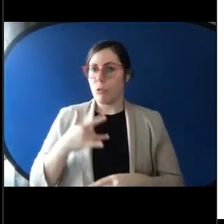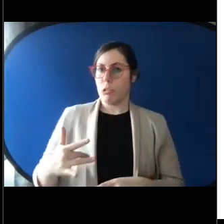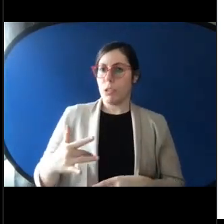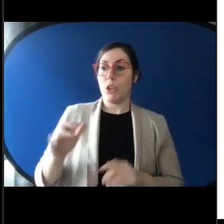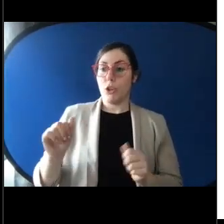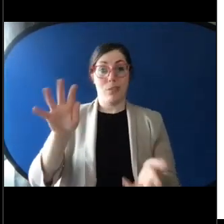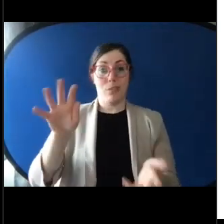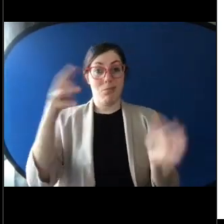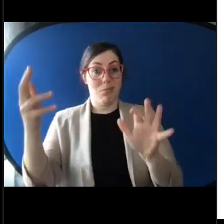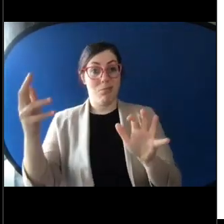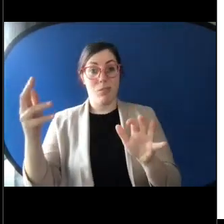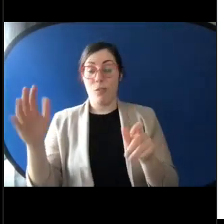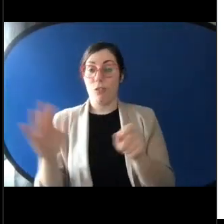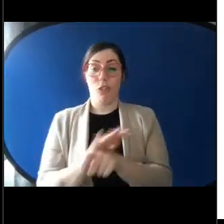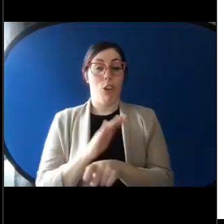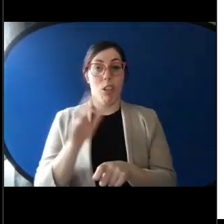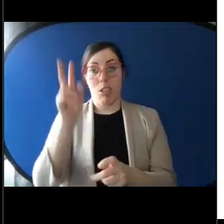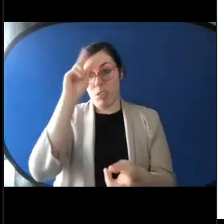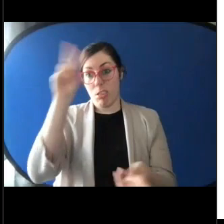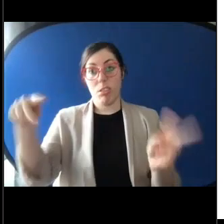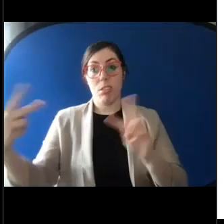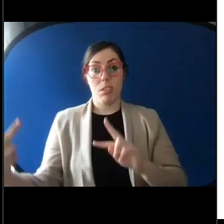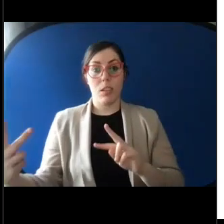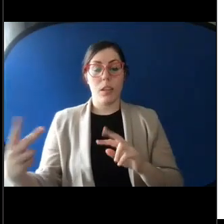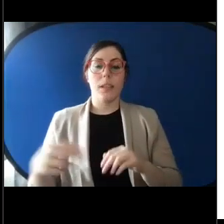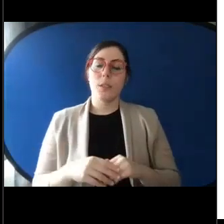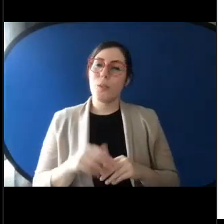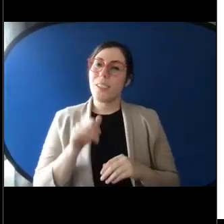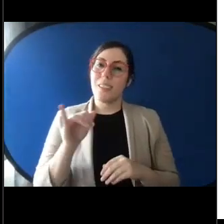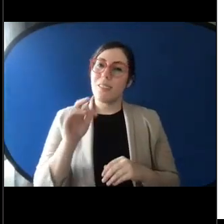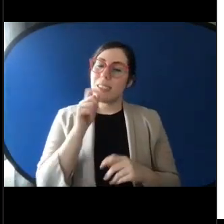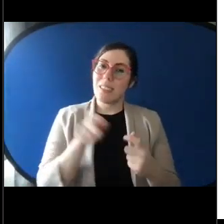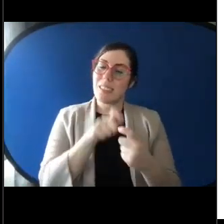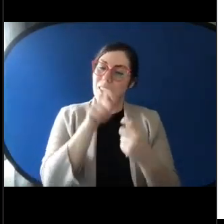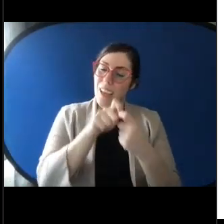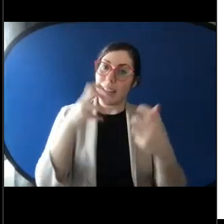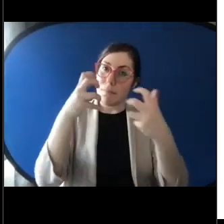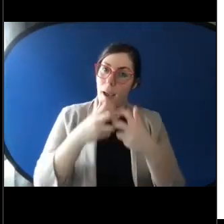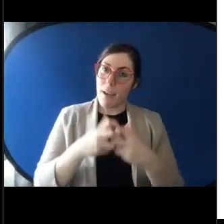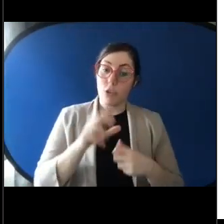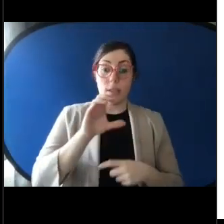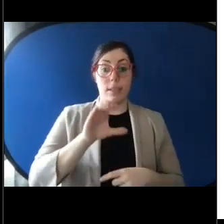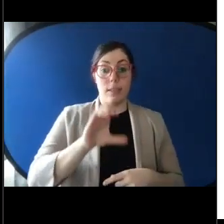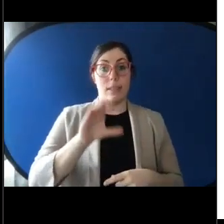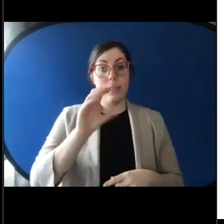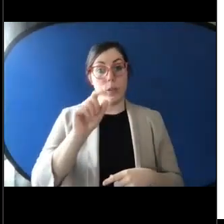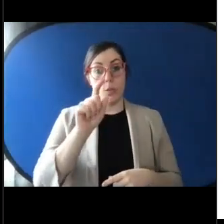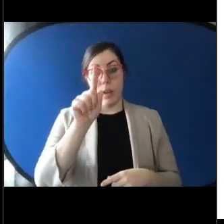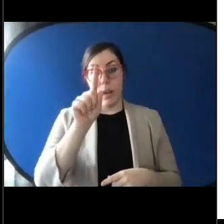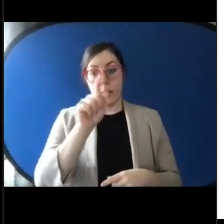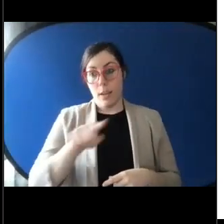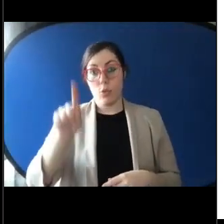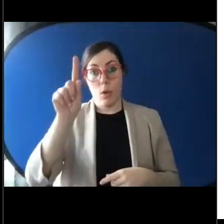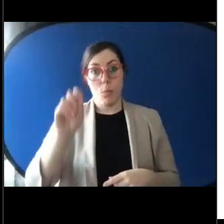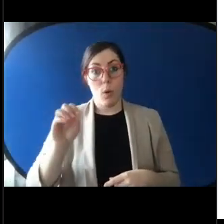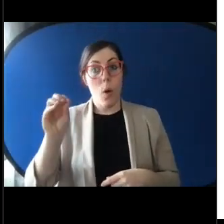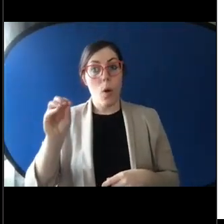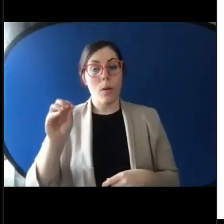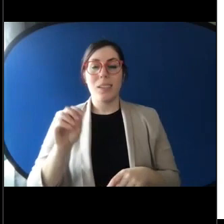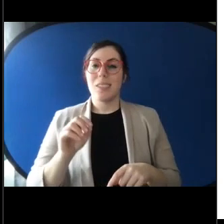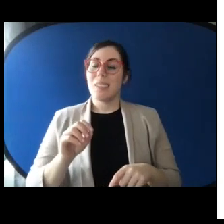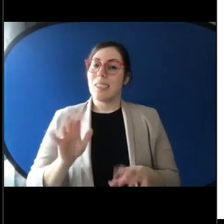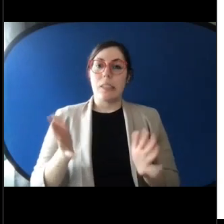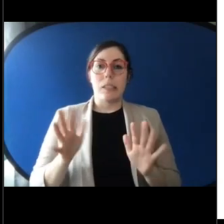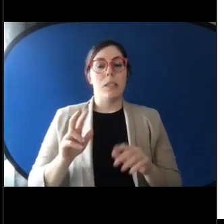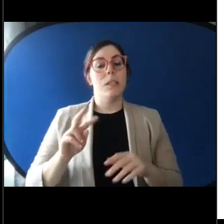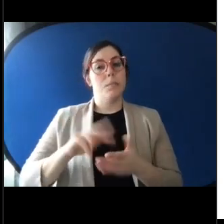that's the case, if you see the text and it doesn't exactly match CC0-1.0, it's a little bit different, you're off to see